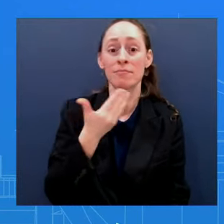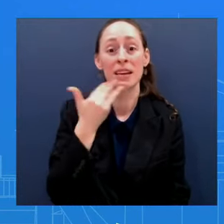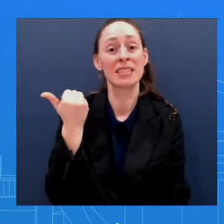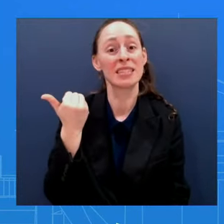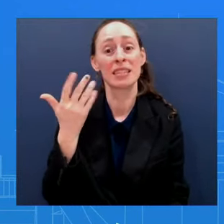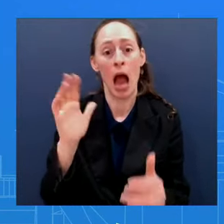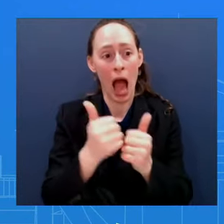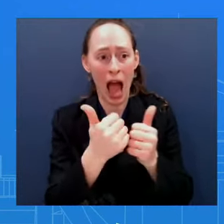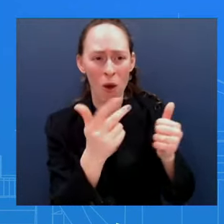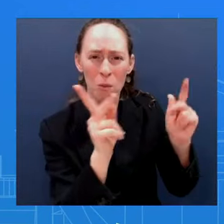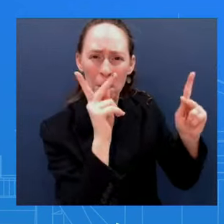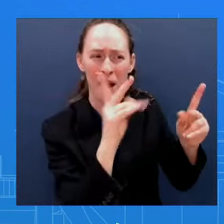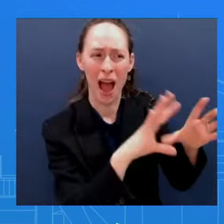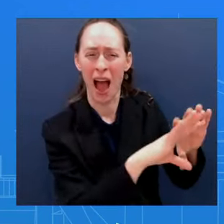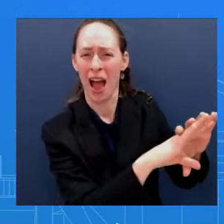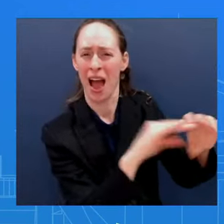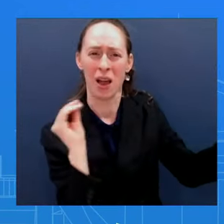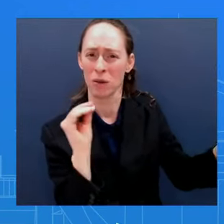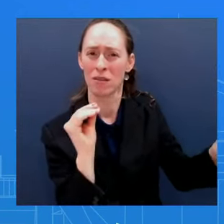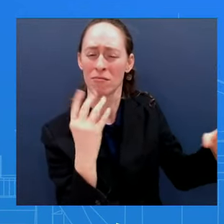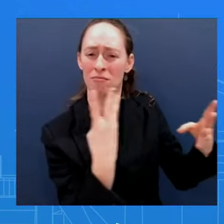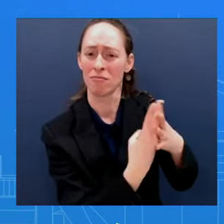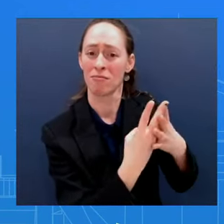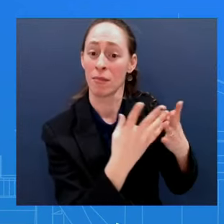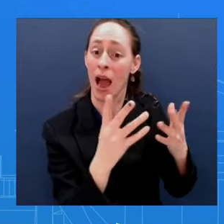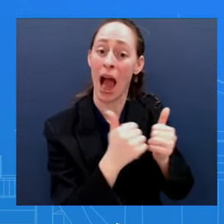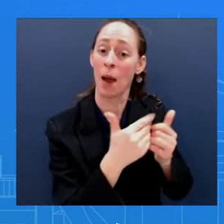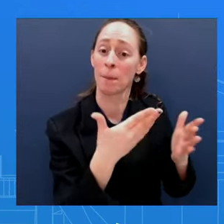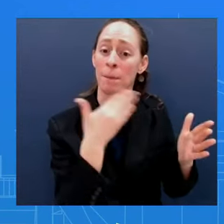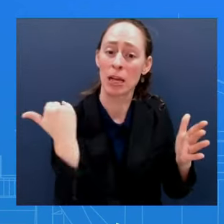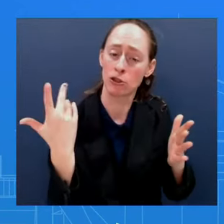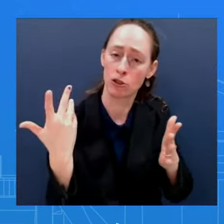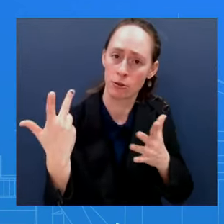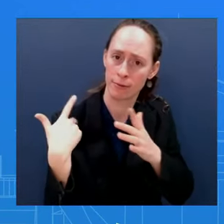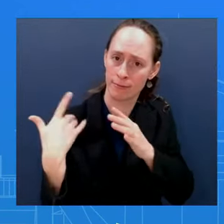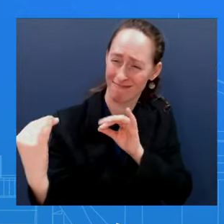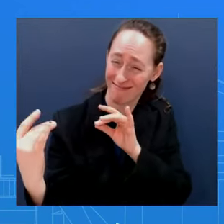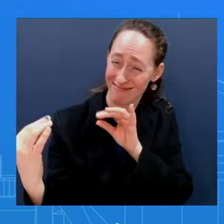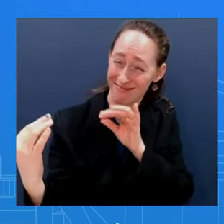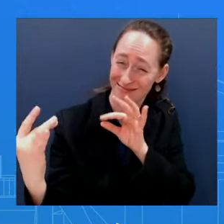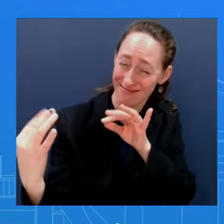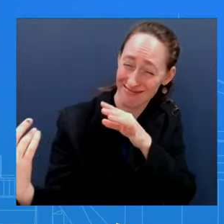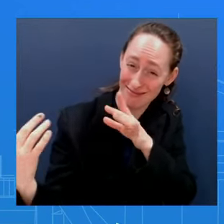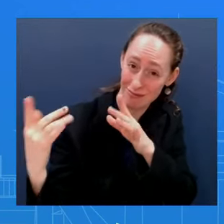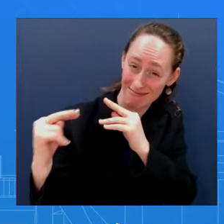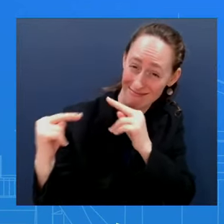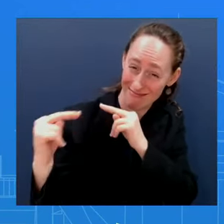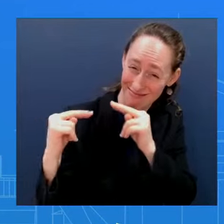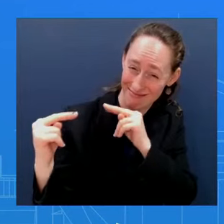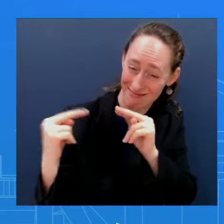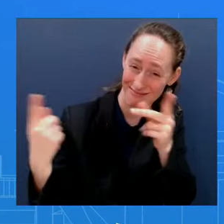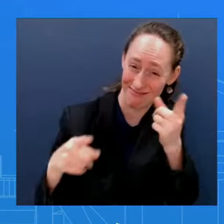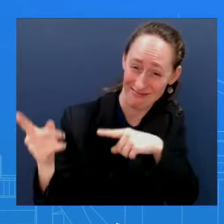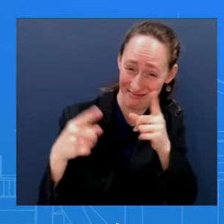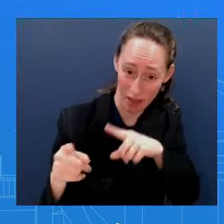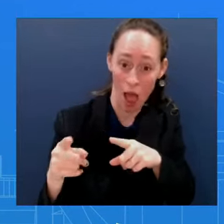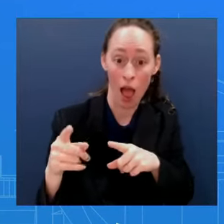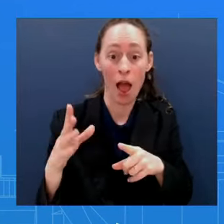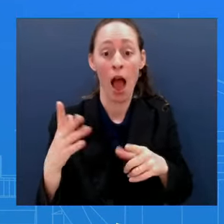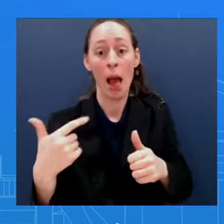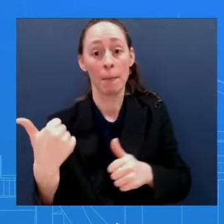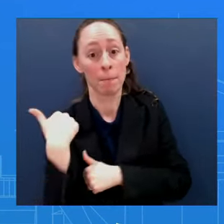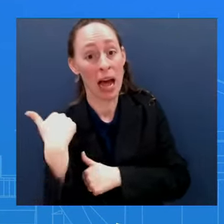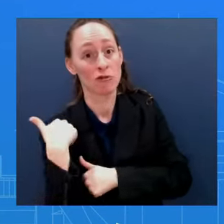negotiations We believe that's the best way to get hostages in greater numbers out safely Thank